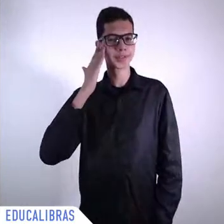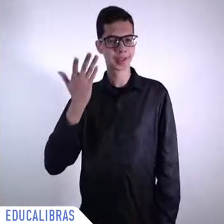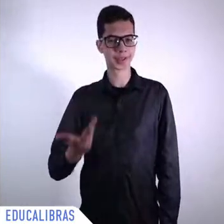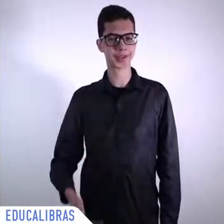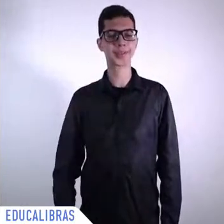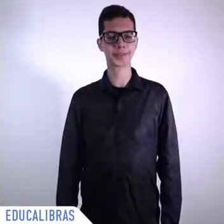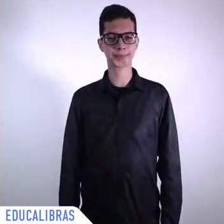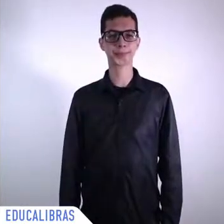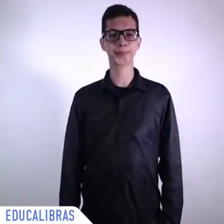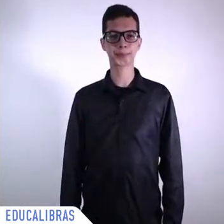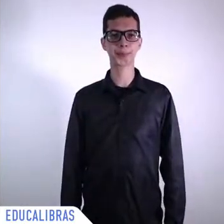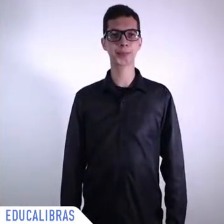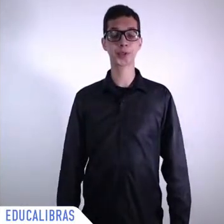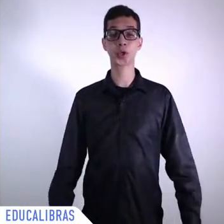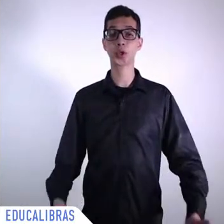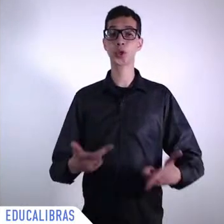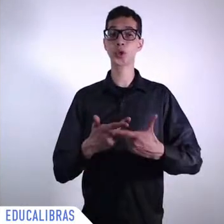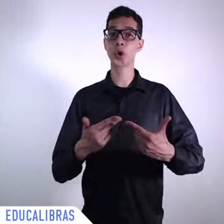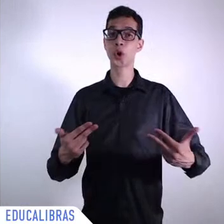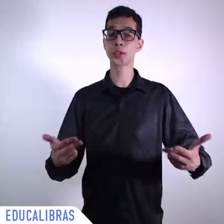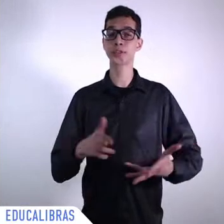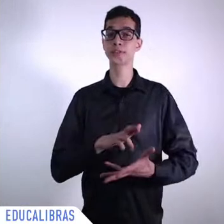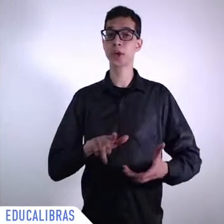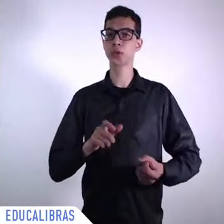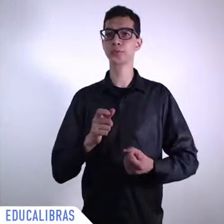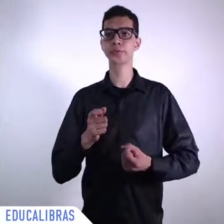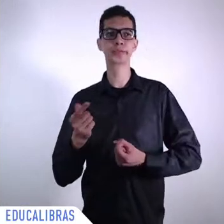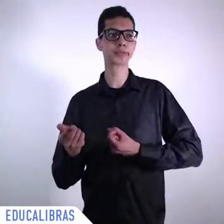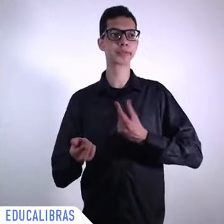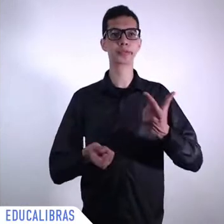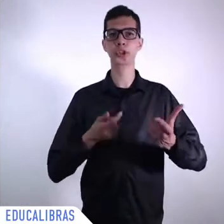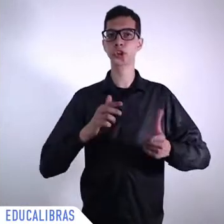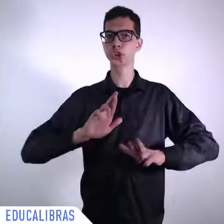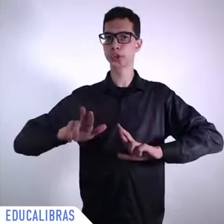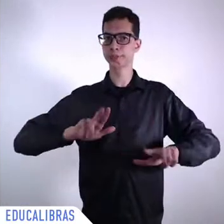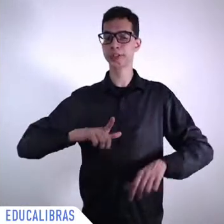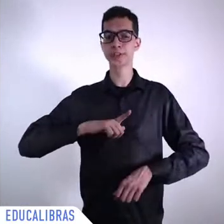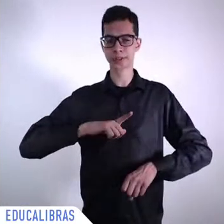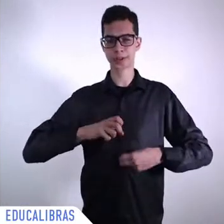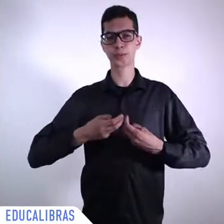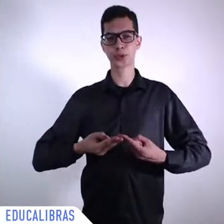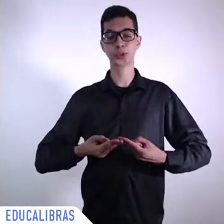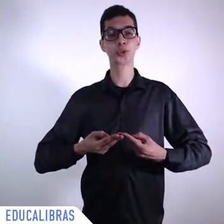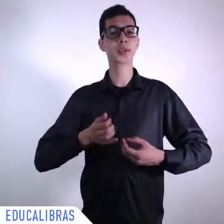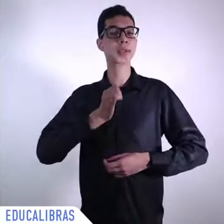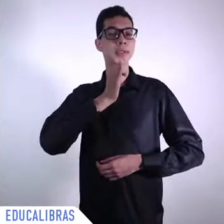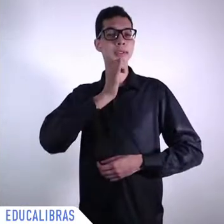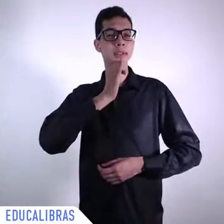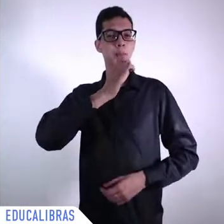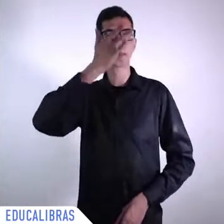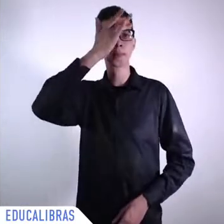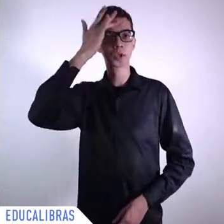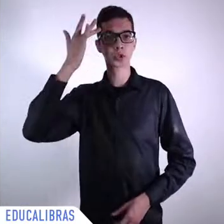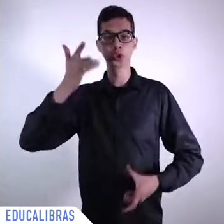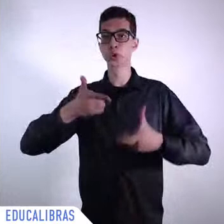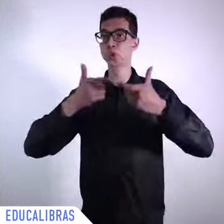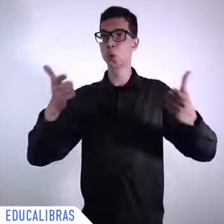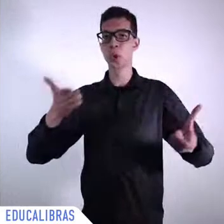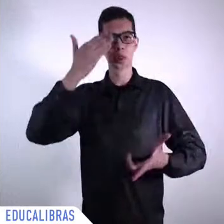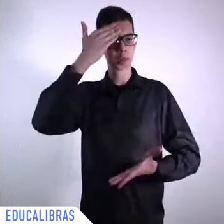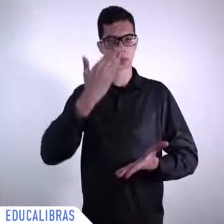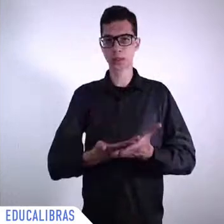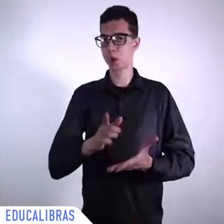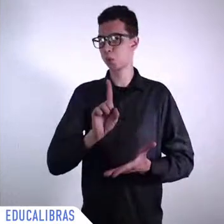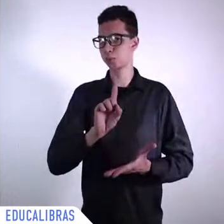people disenfranchised and people do not trust their politicians in the first